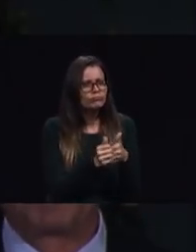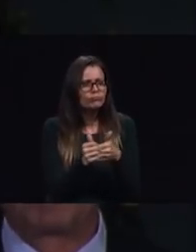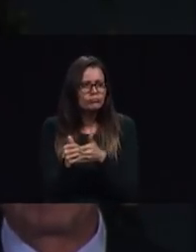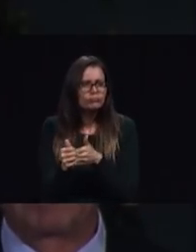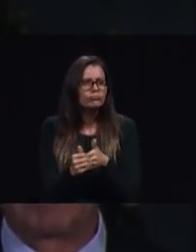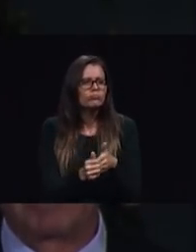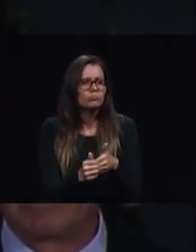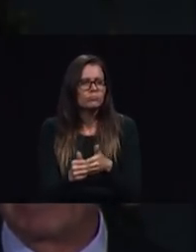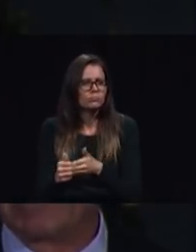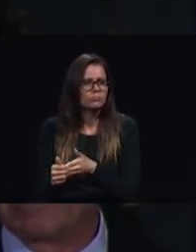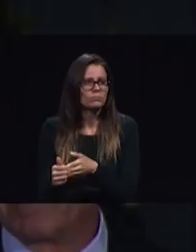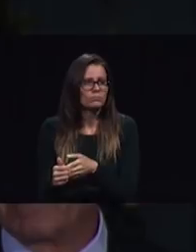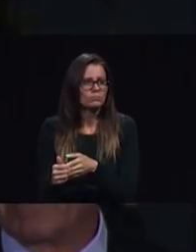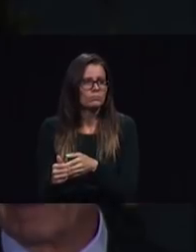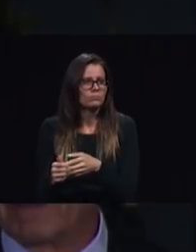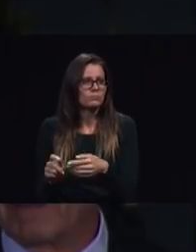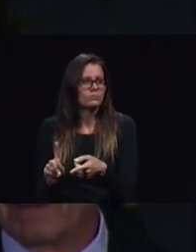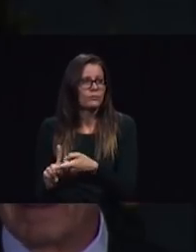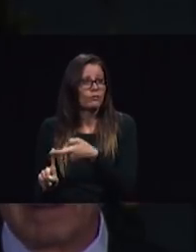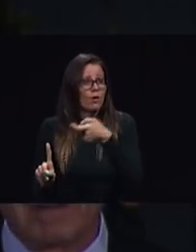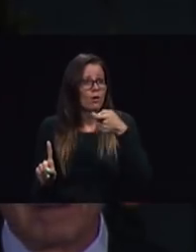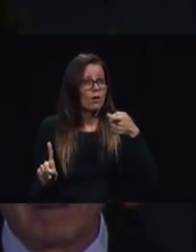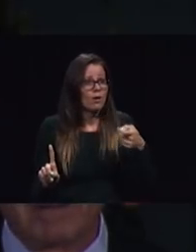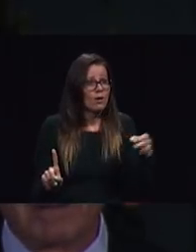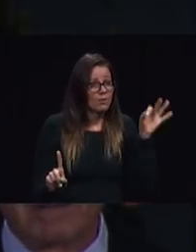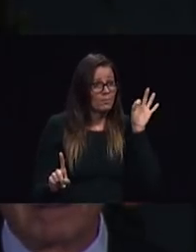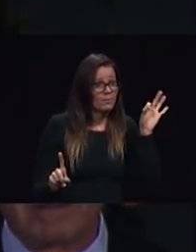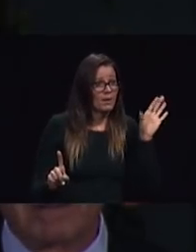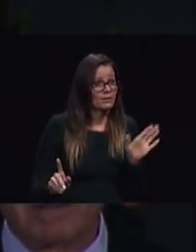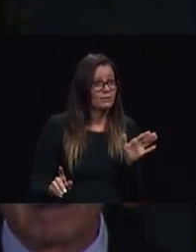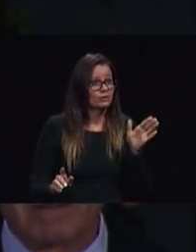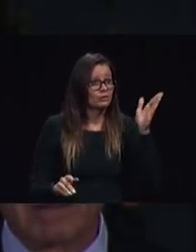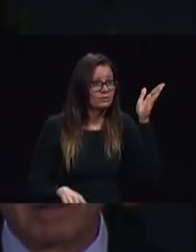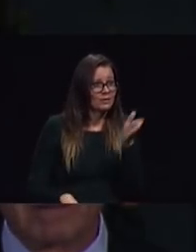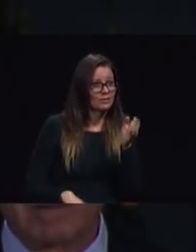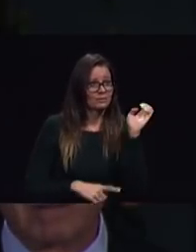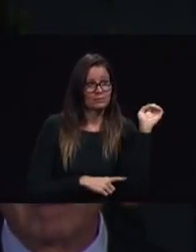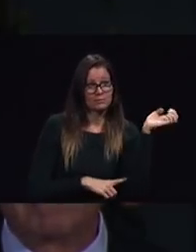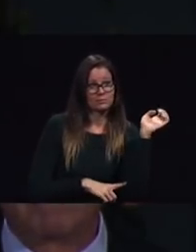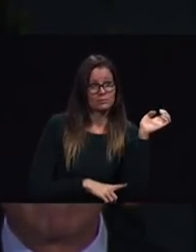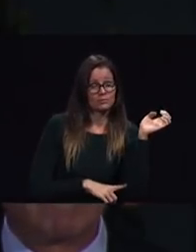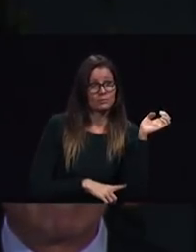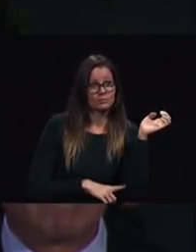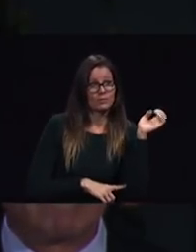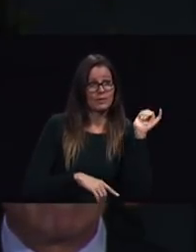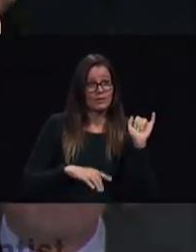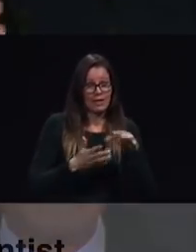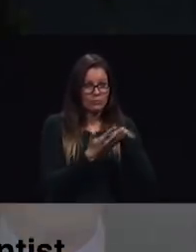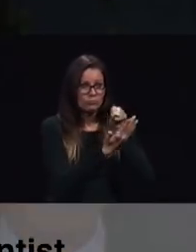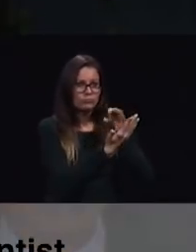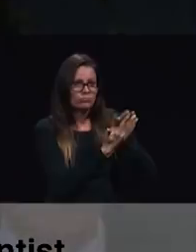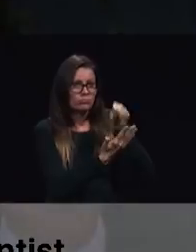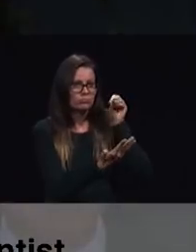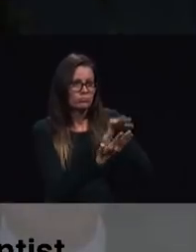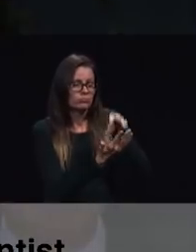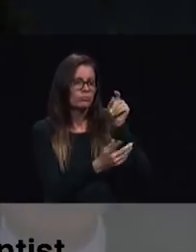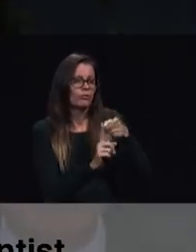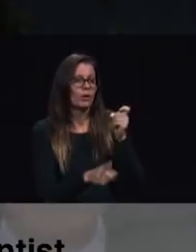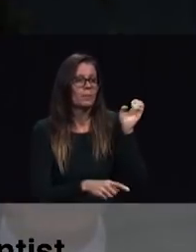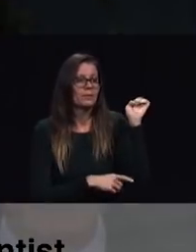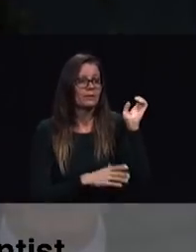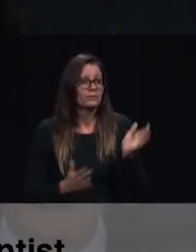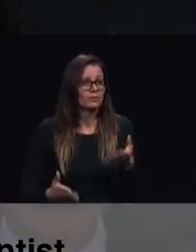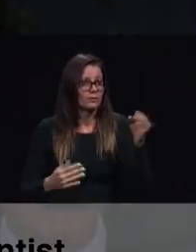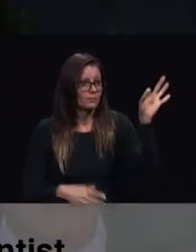pastors slash evangelists after being trained church members then told the pastor you go evangelize new